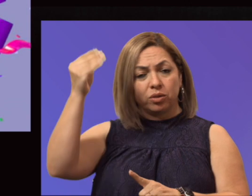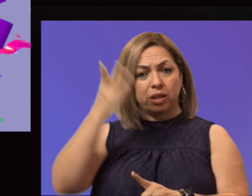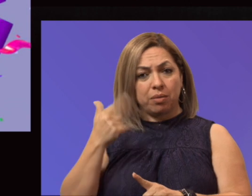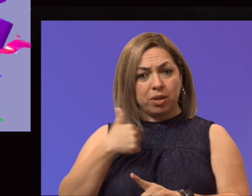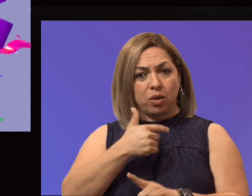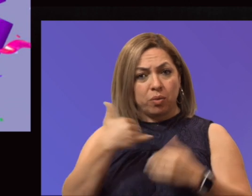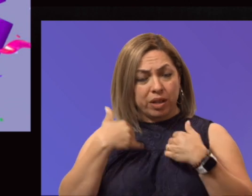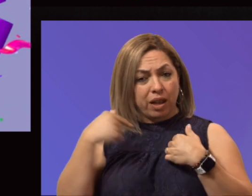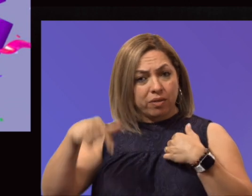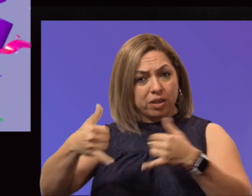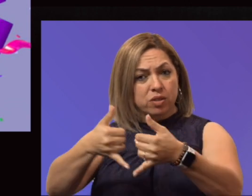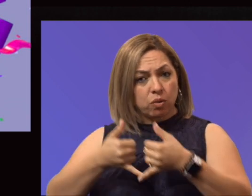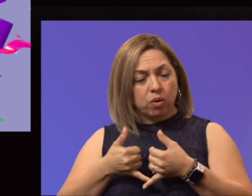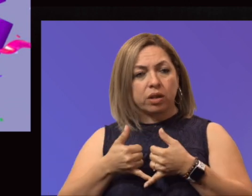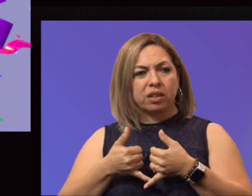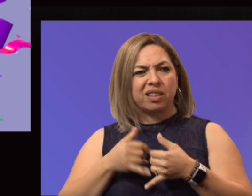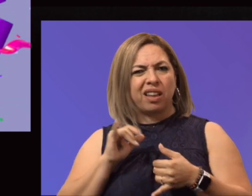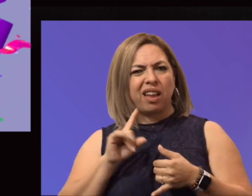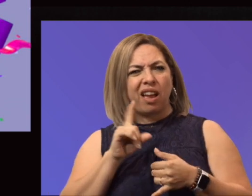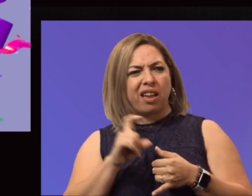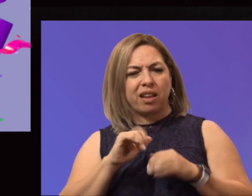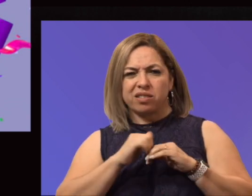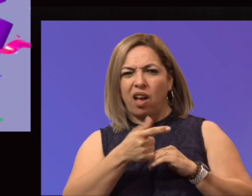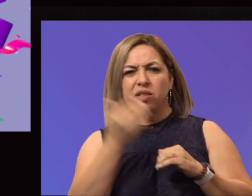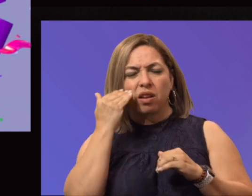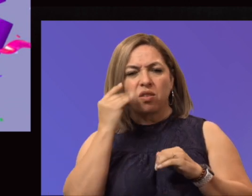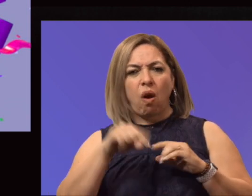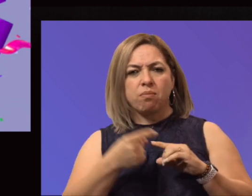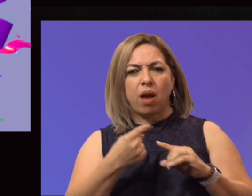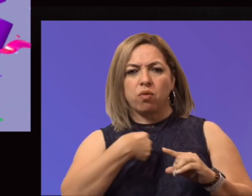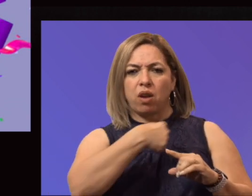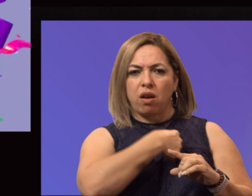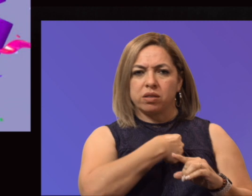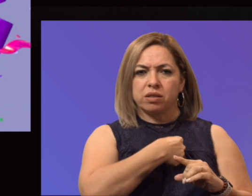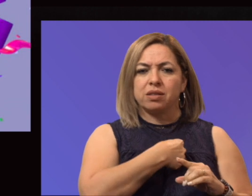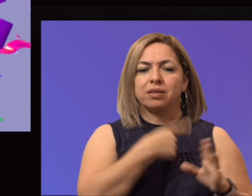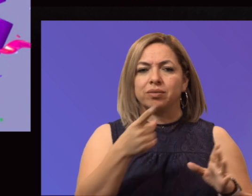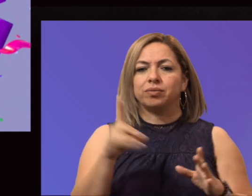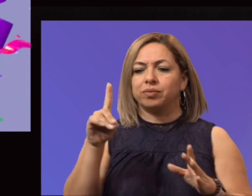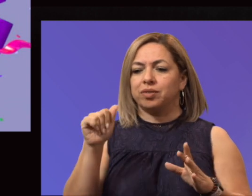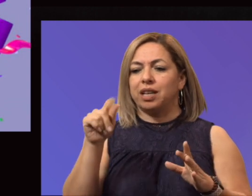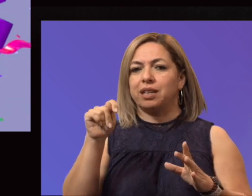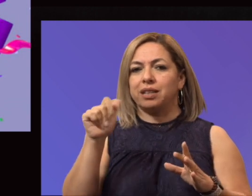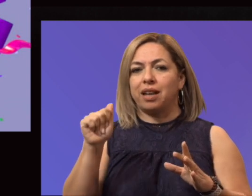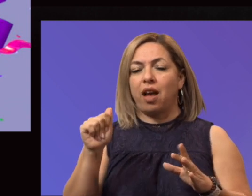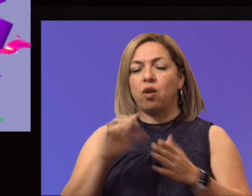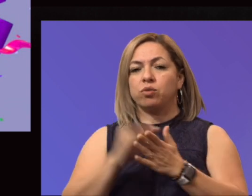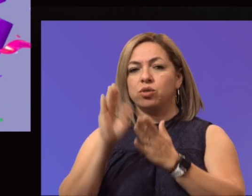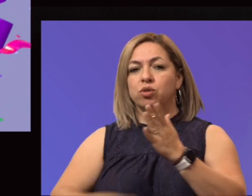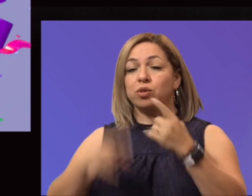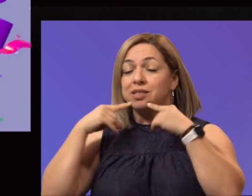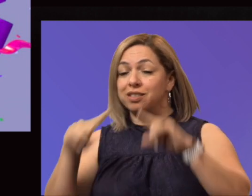I asked how they found out about us, and they indicated that it was the data based on student success. So kudos to each and every one of you